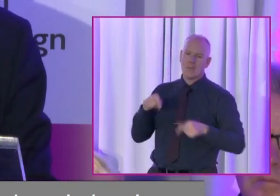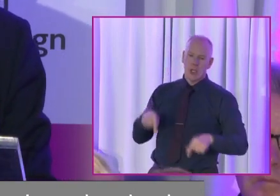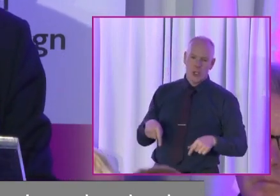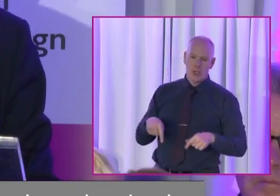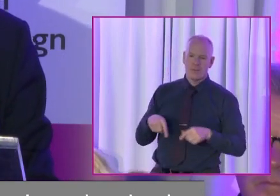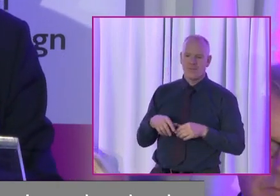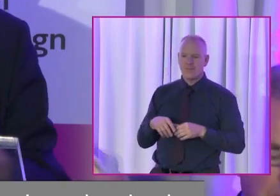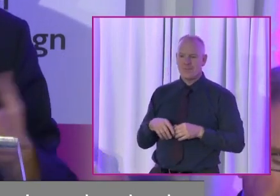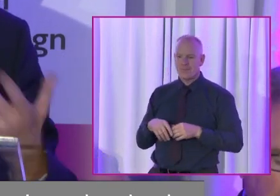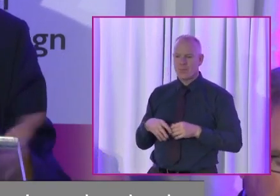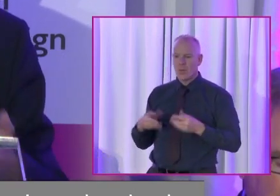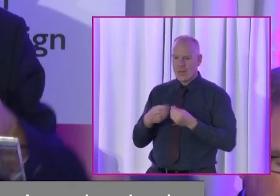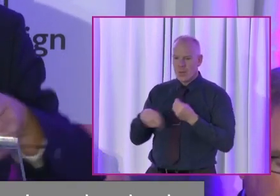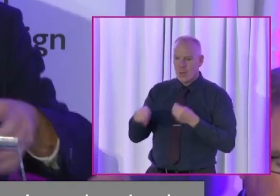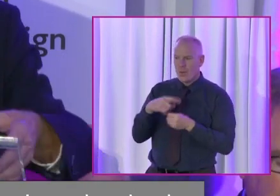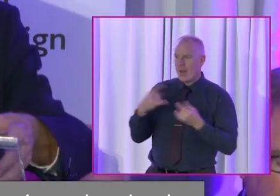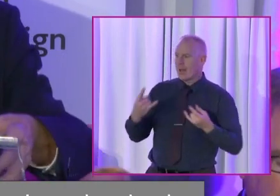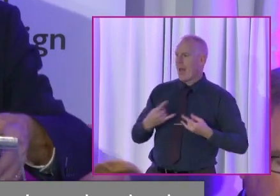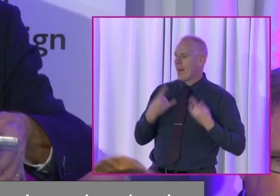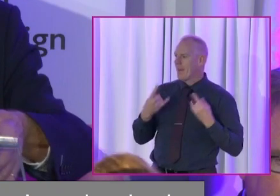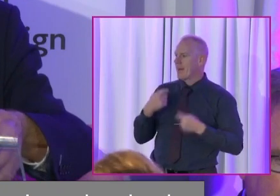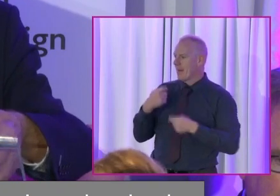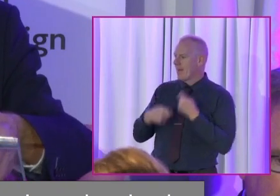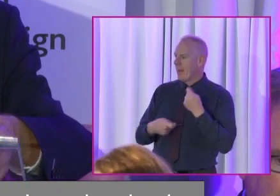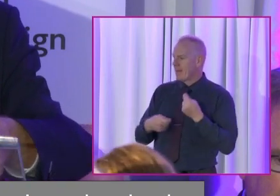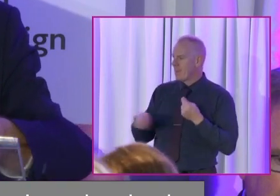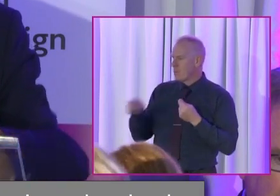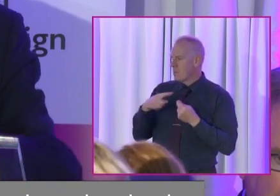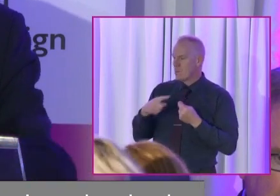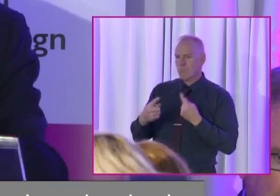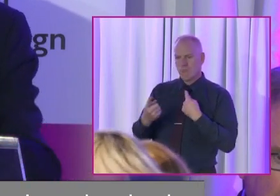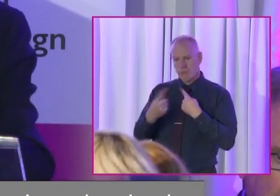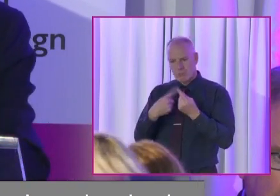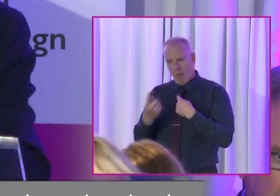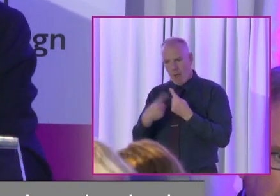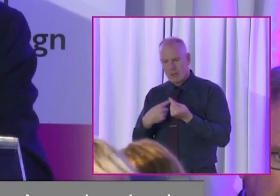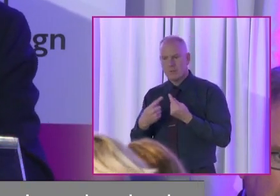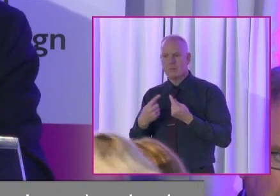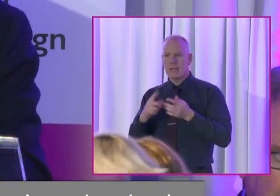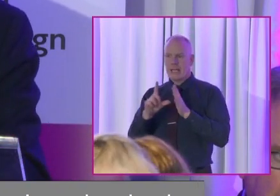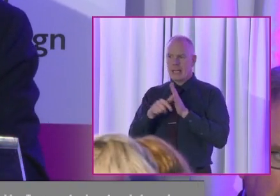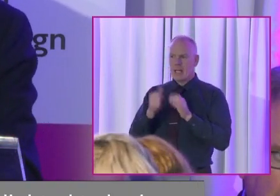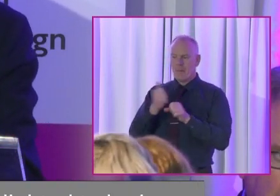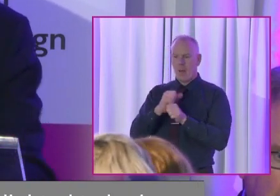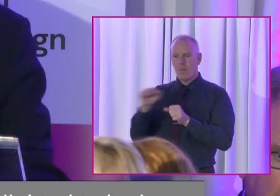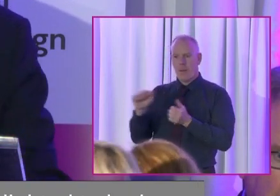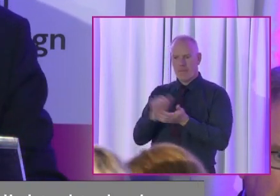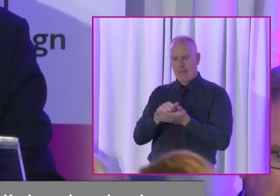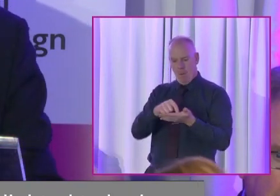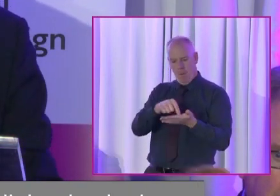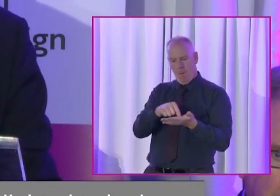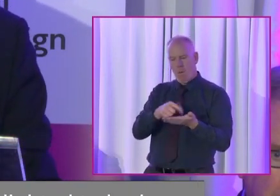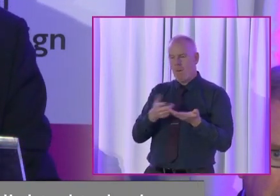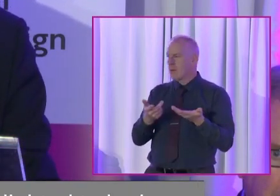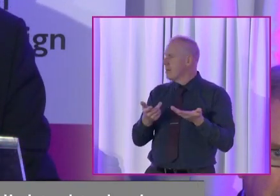and with you and happy for people to come back if they have thoughts on the paper I've written and whatever.